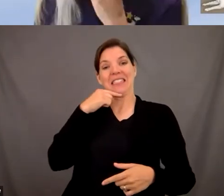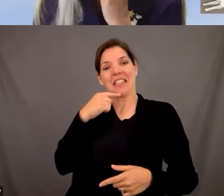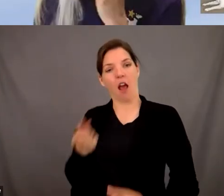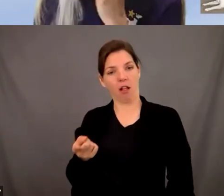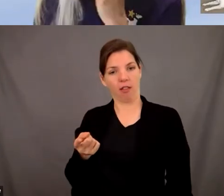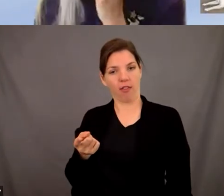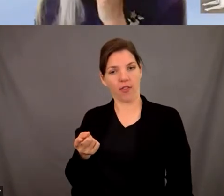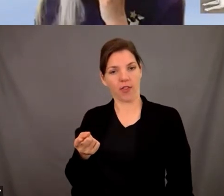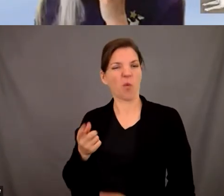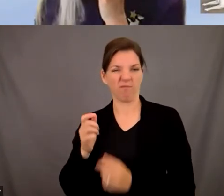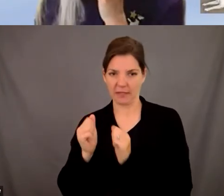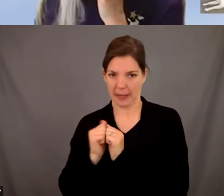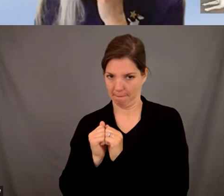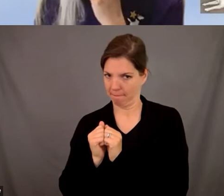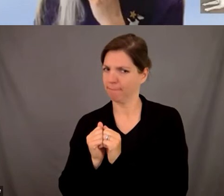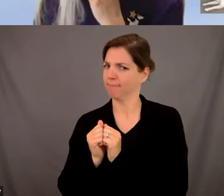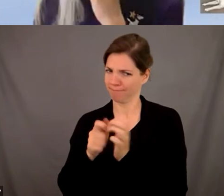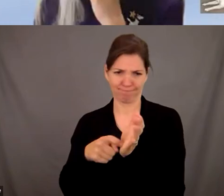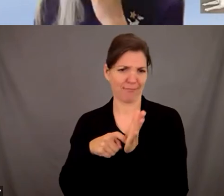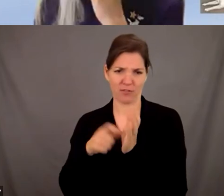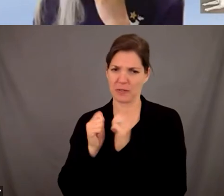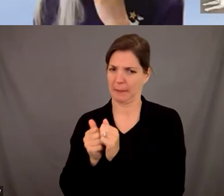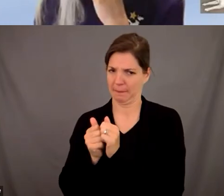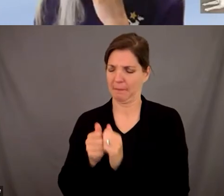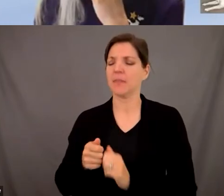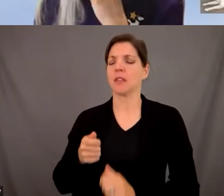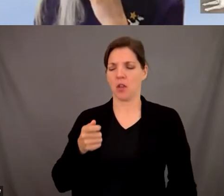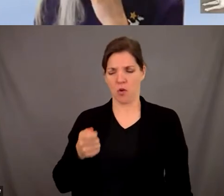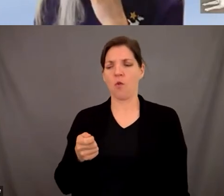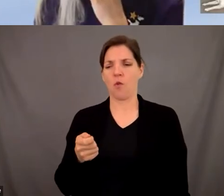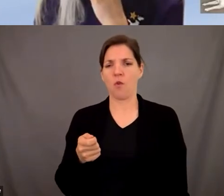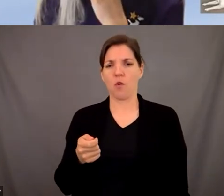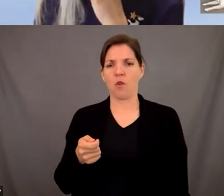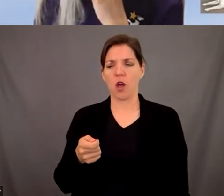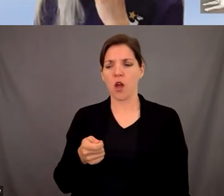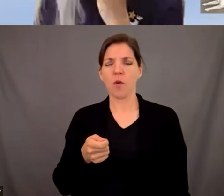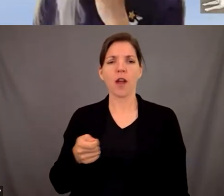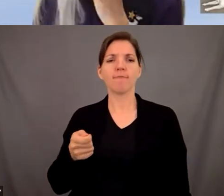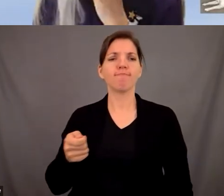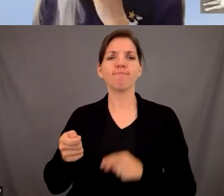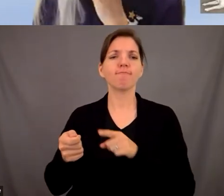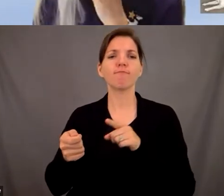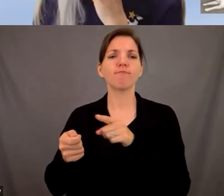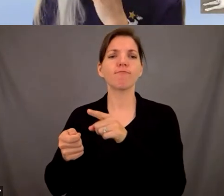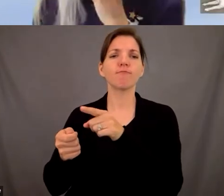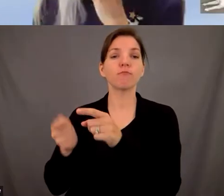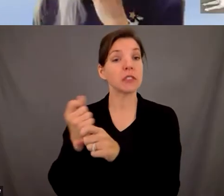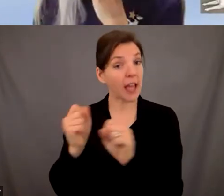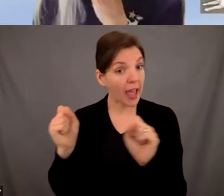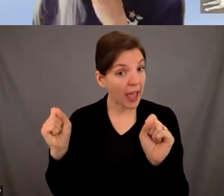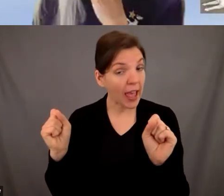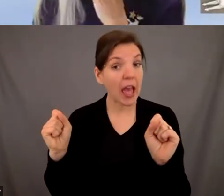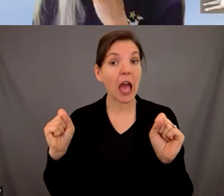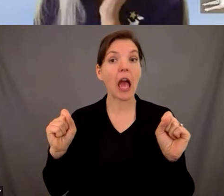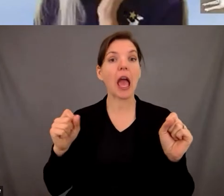team so we work as a team um to make sure that we're we're going to these places safely and efficiently so i spend a lot of